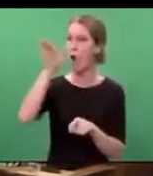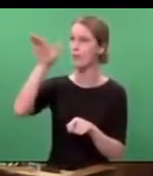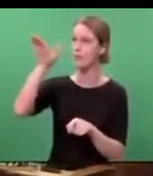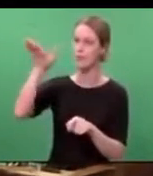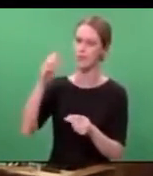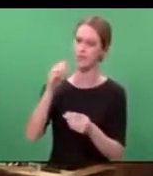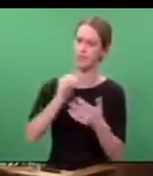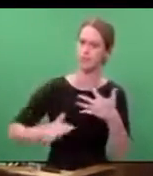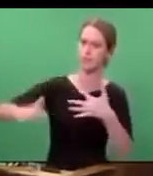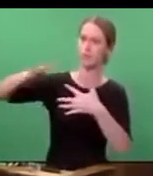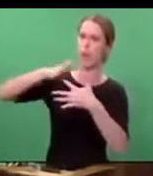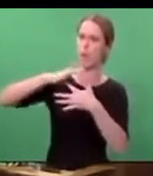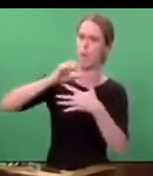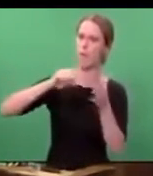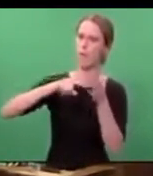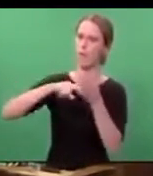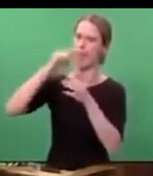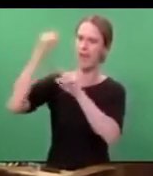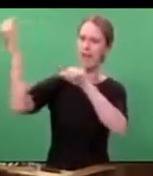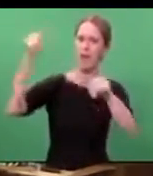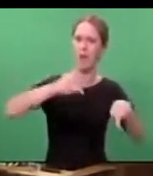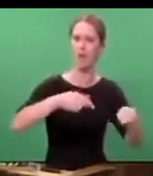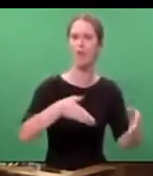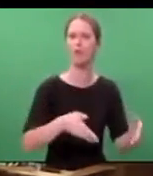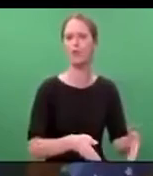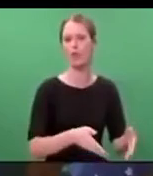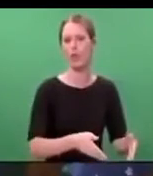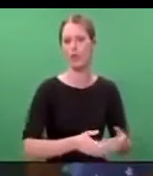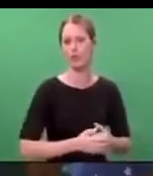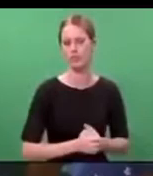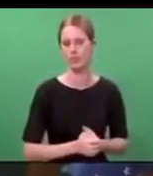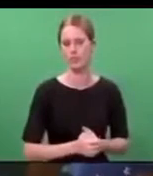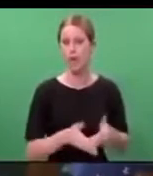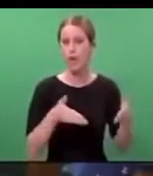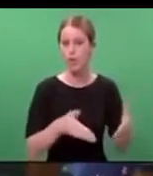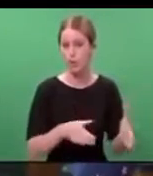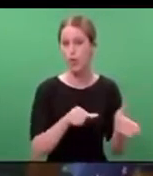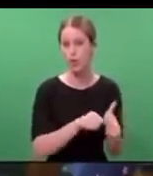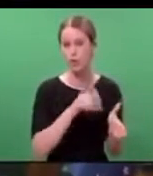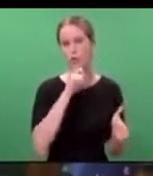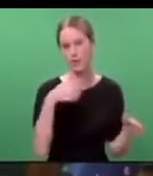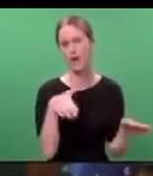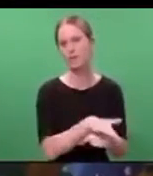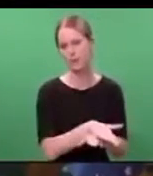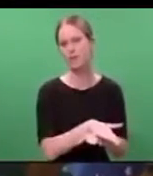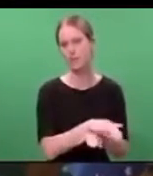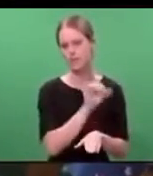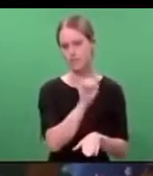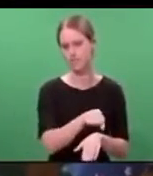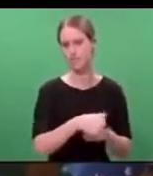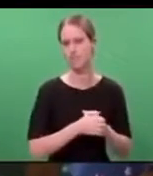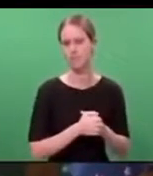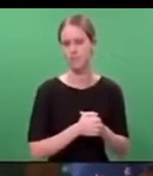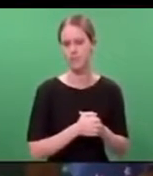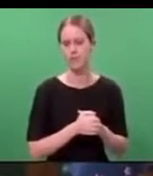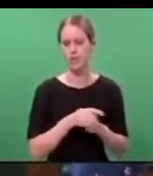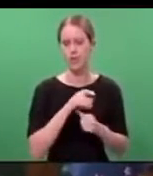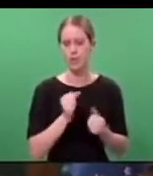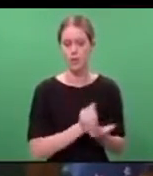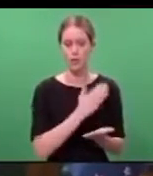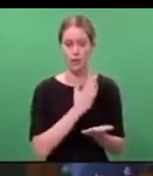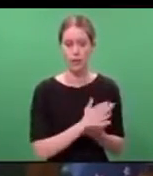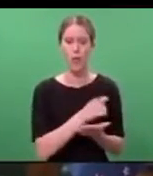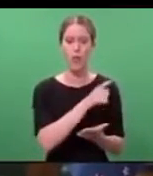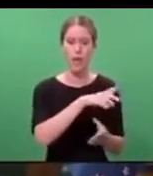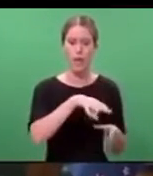are being prioritised so that they can attend funerals. Funeral costs are covered, and we have moved quickly to ensure that